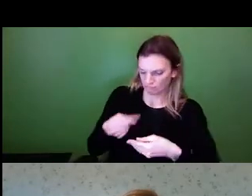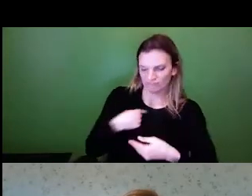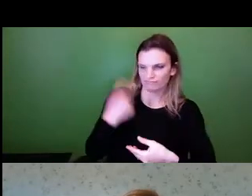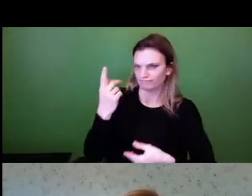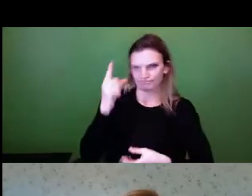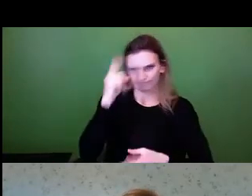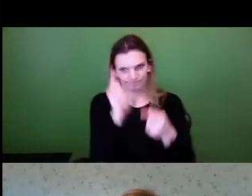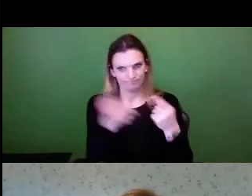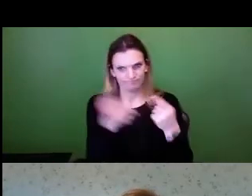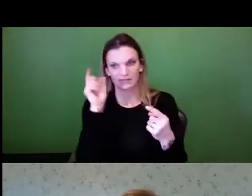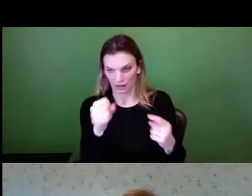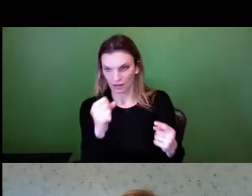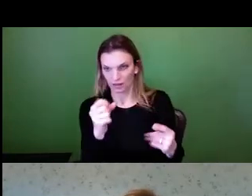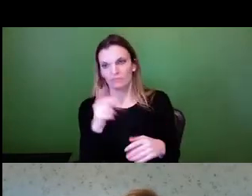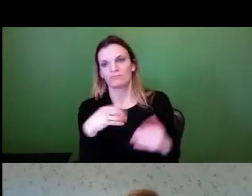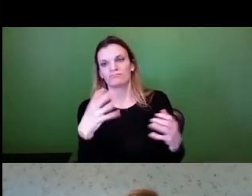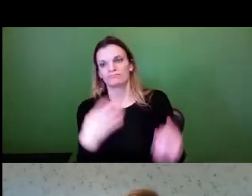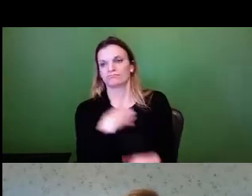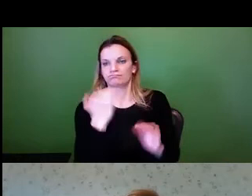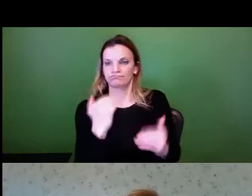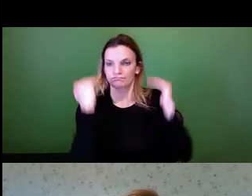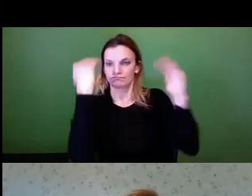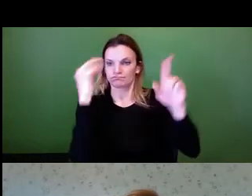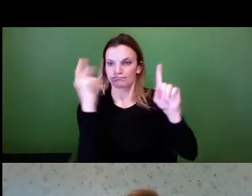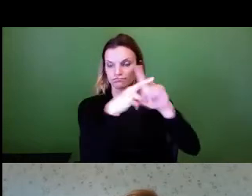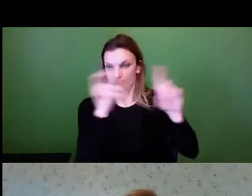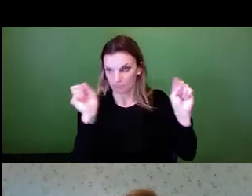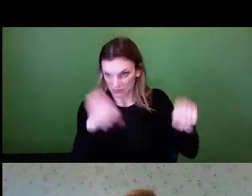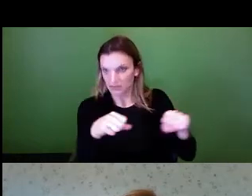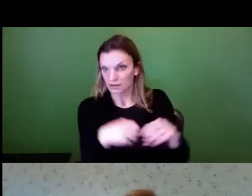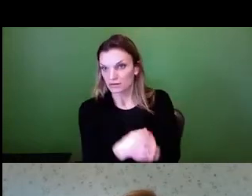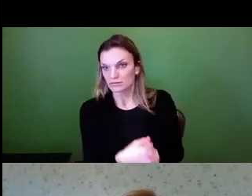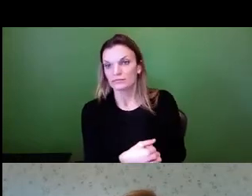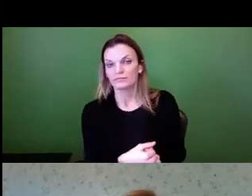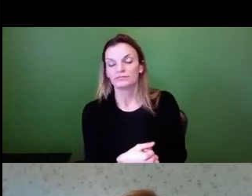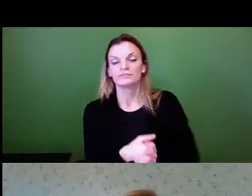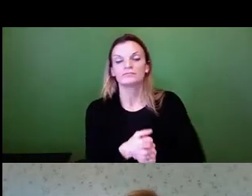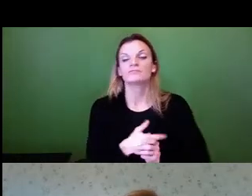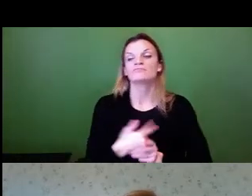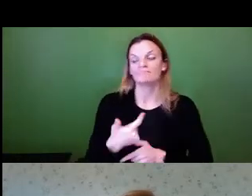about those appeals. So we looked at the physical accommodations.